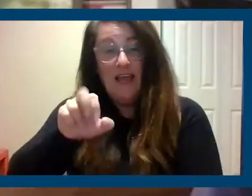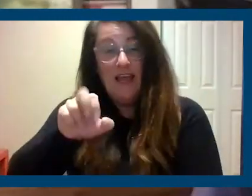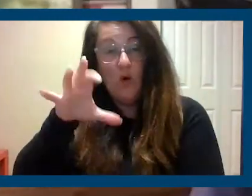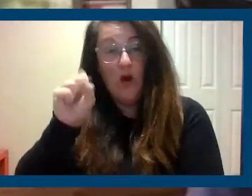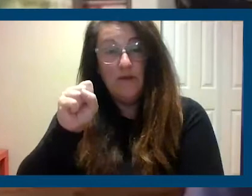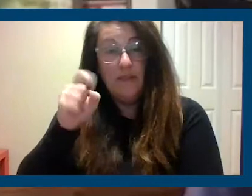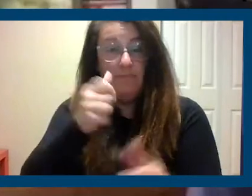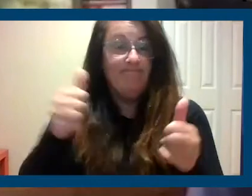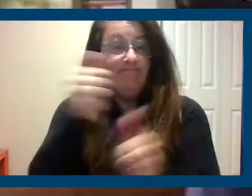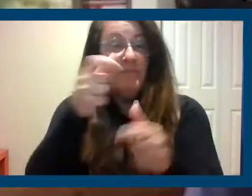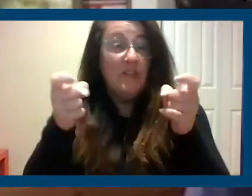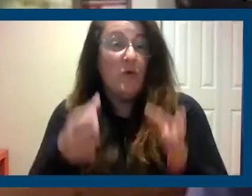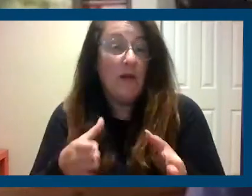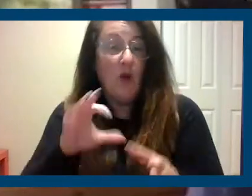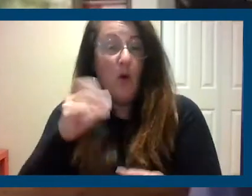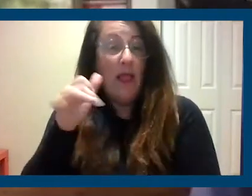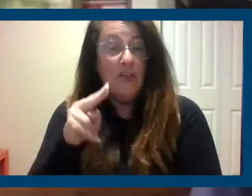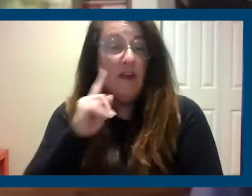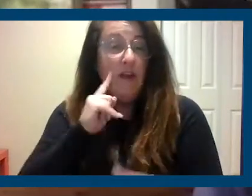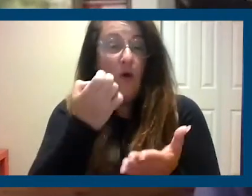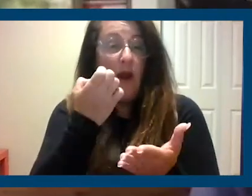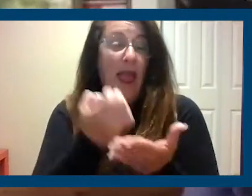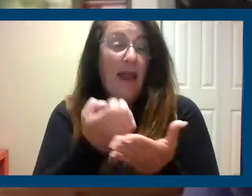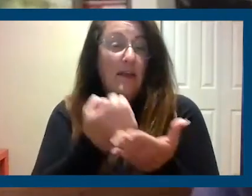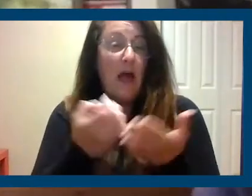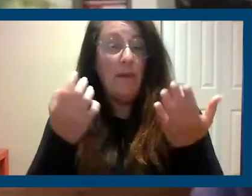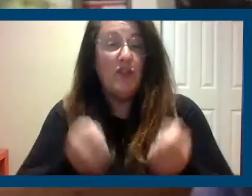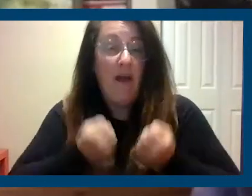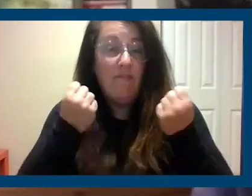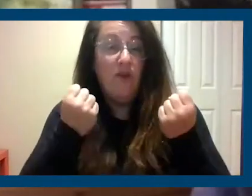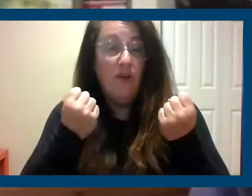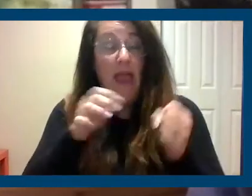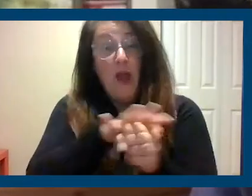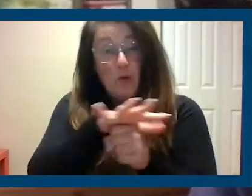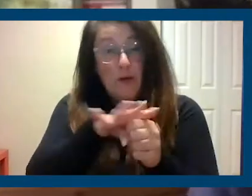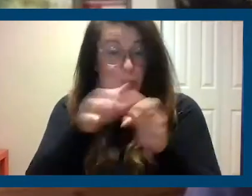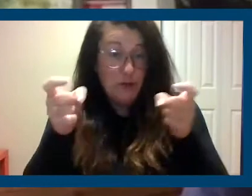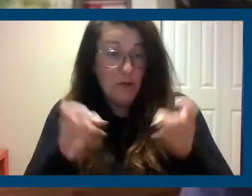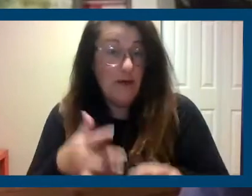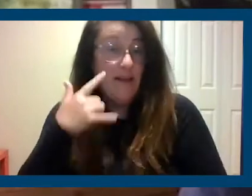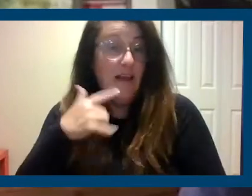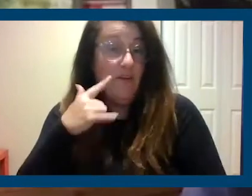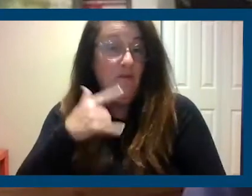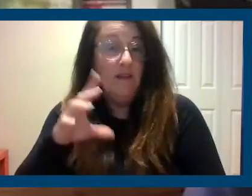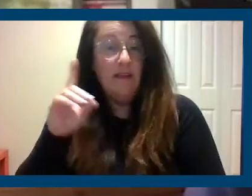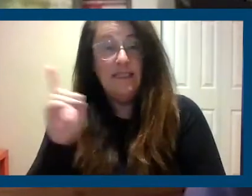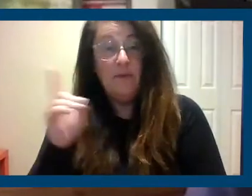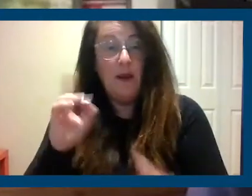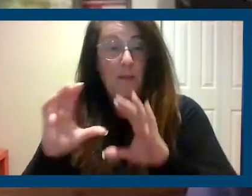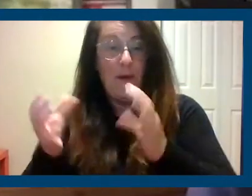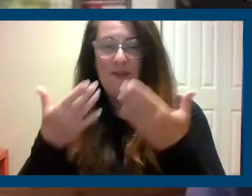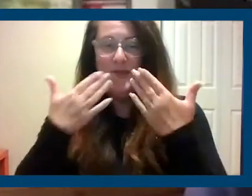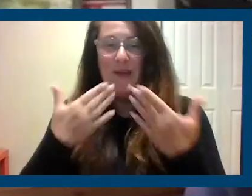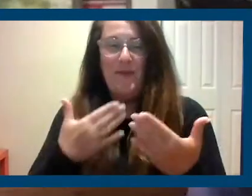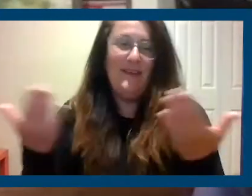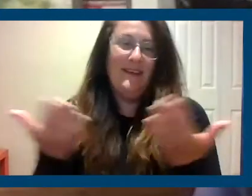Executive Director of the Coalition for Economic Survival and a Regional Director of the California Democratic Party. We're grateful to have him